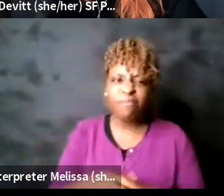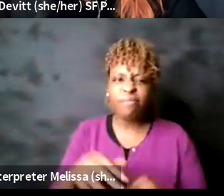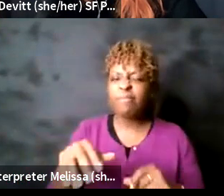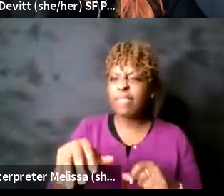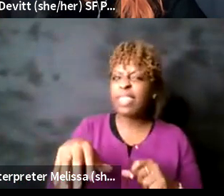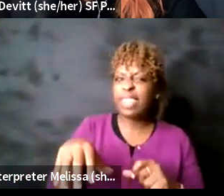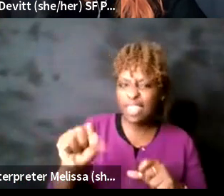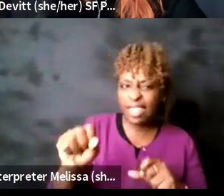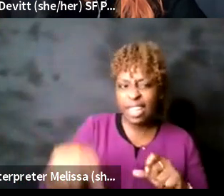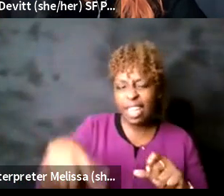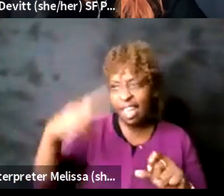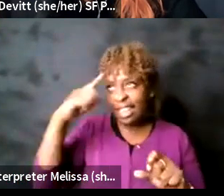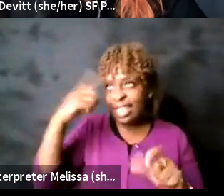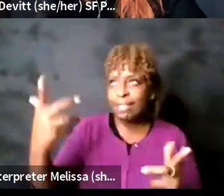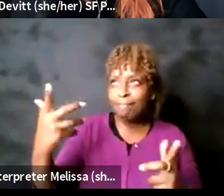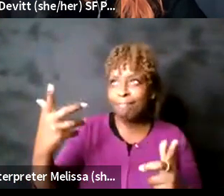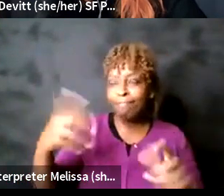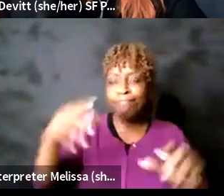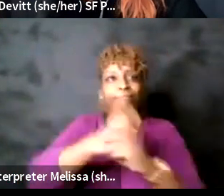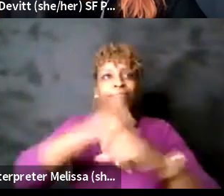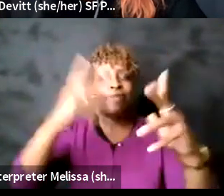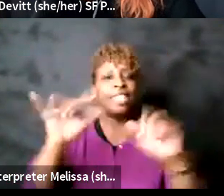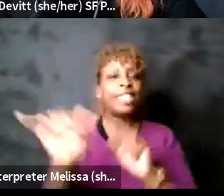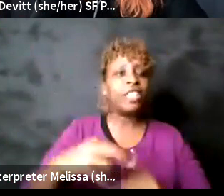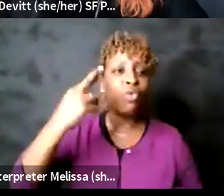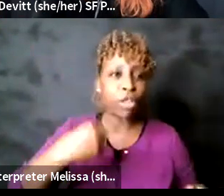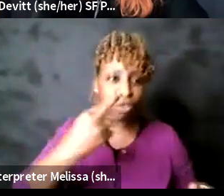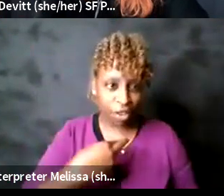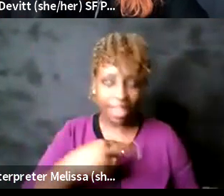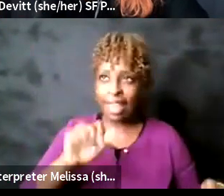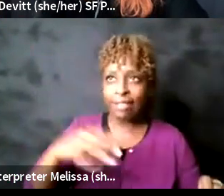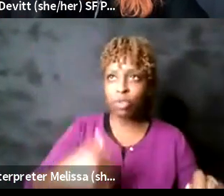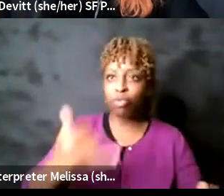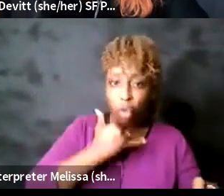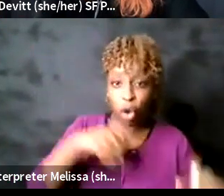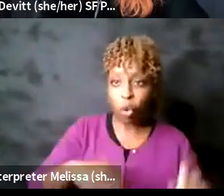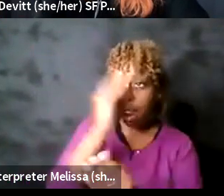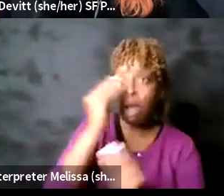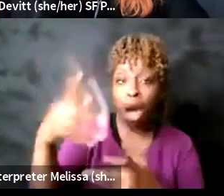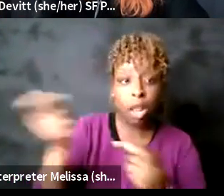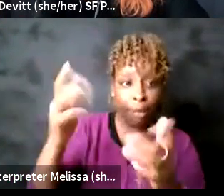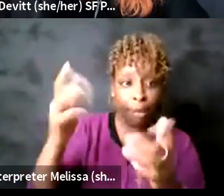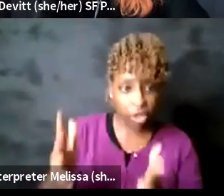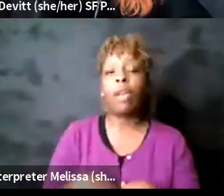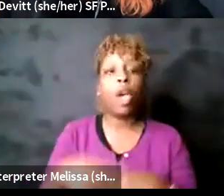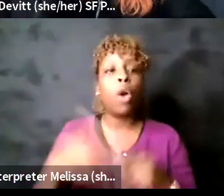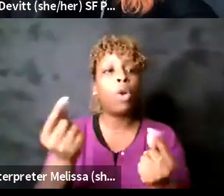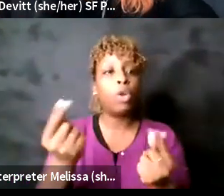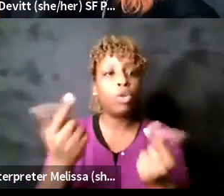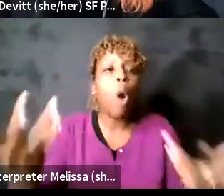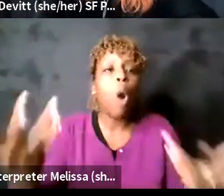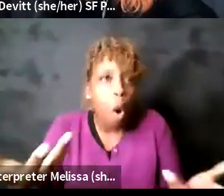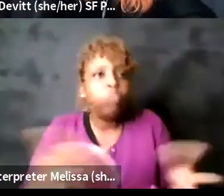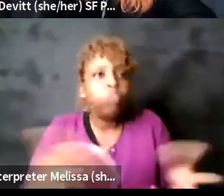something's wrong you expect that you can say something to the manager and they will just fix it and send you out a free dessert on top of that and